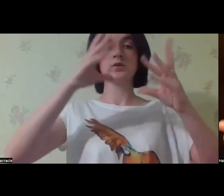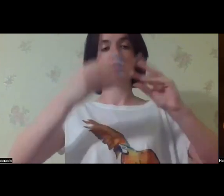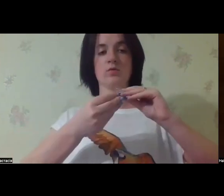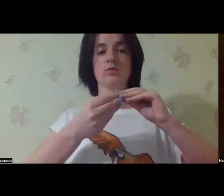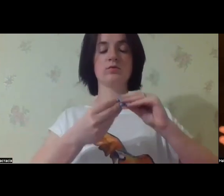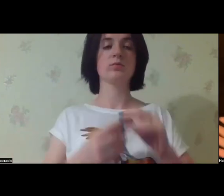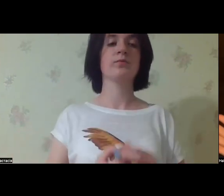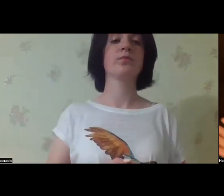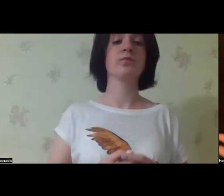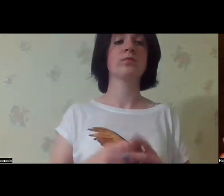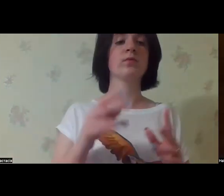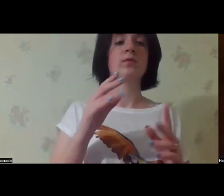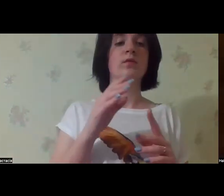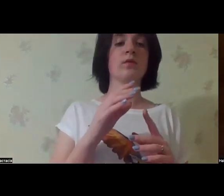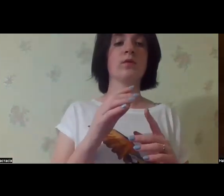the general public.